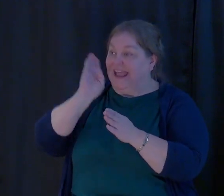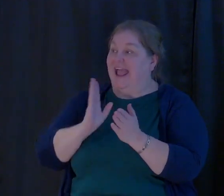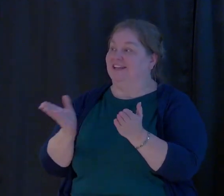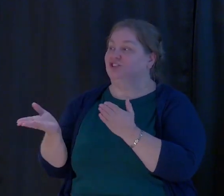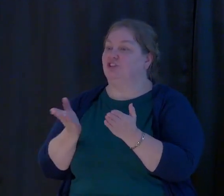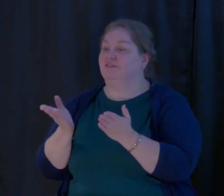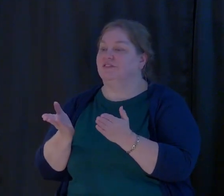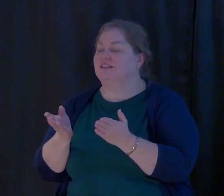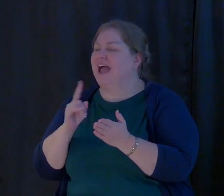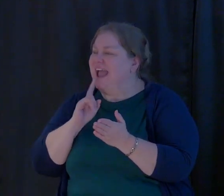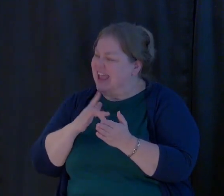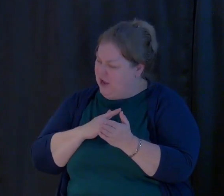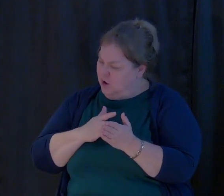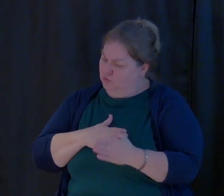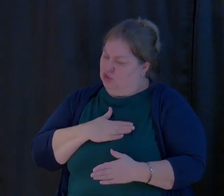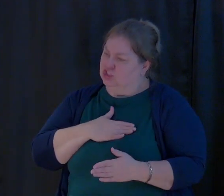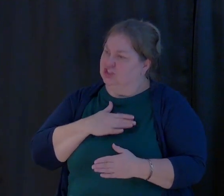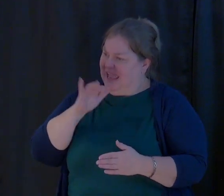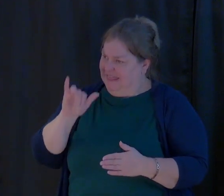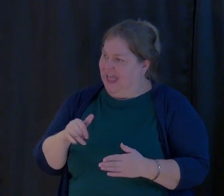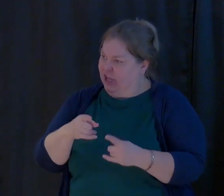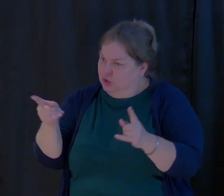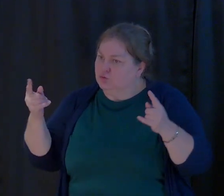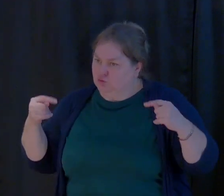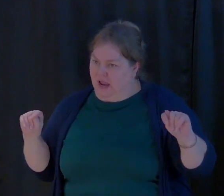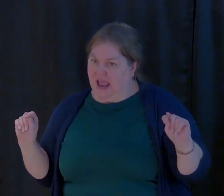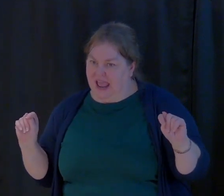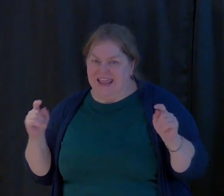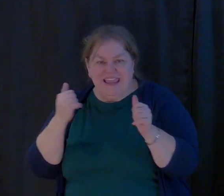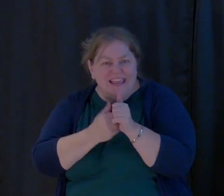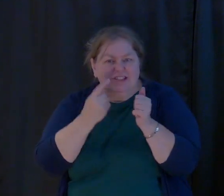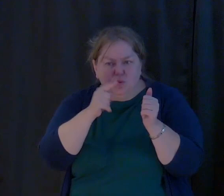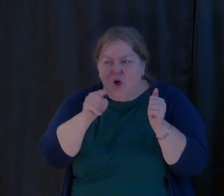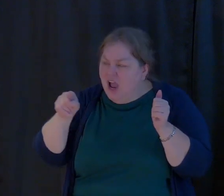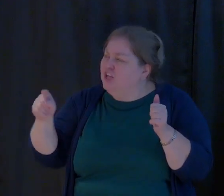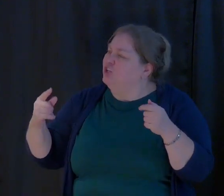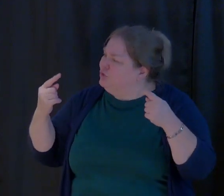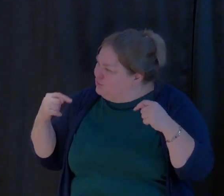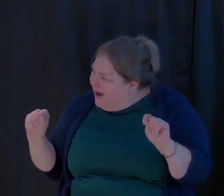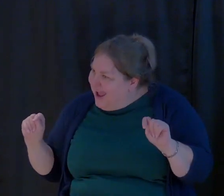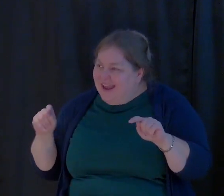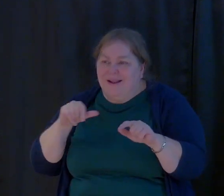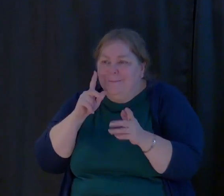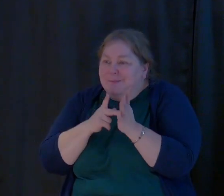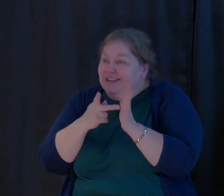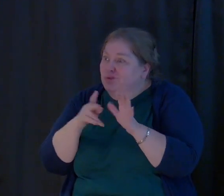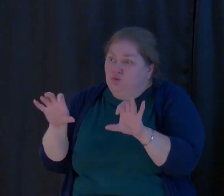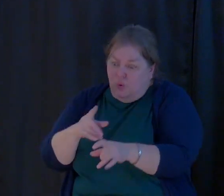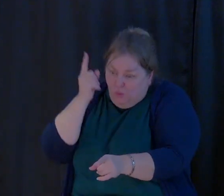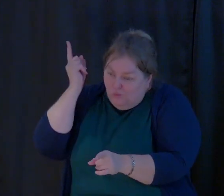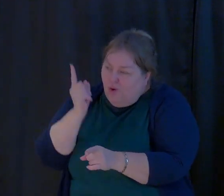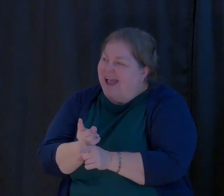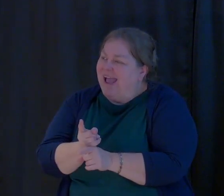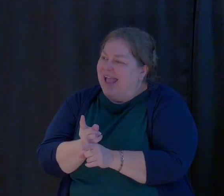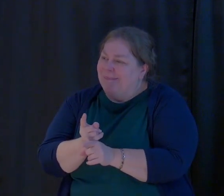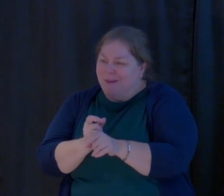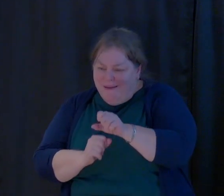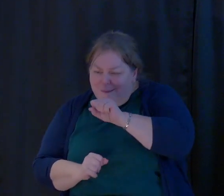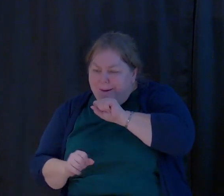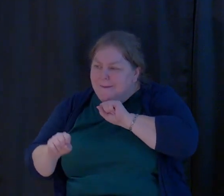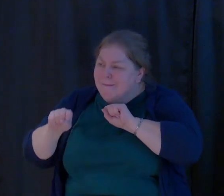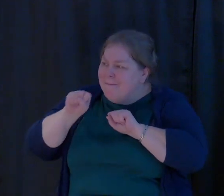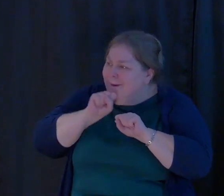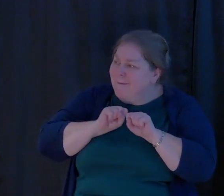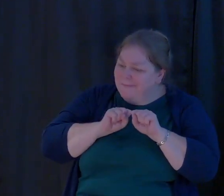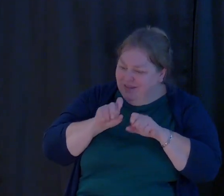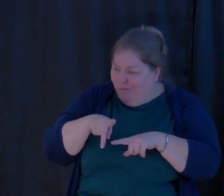And I appreciate that. It doesn't mean that you or I are going to do everything right. We may stumble and fall, but